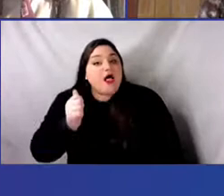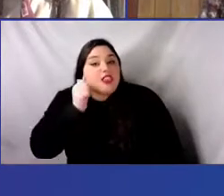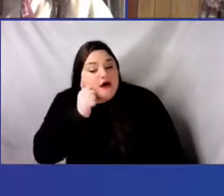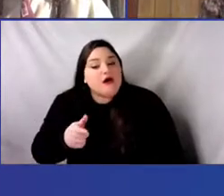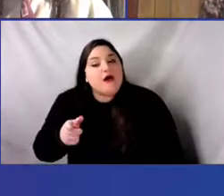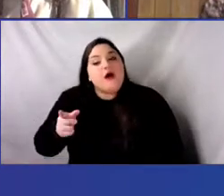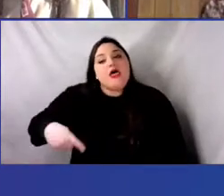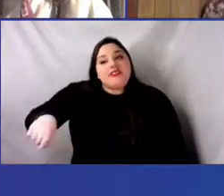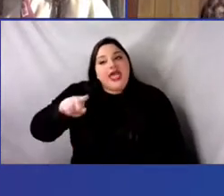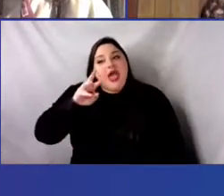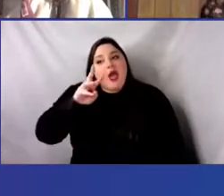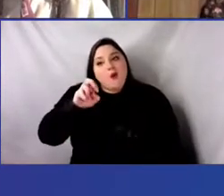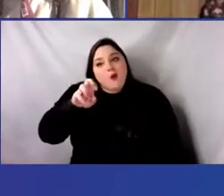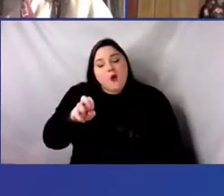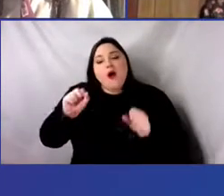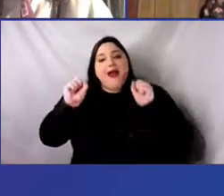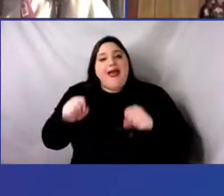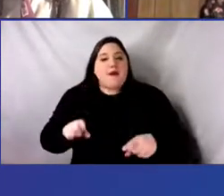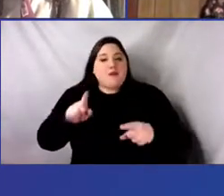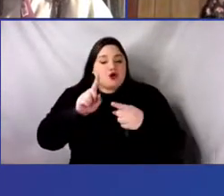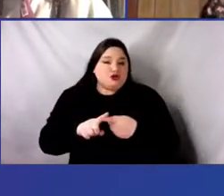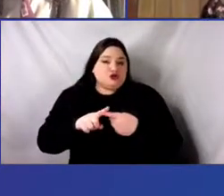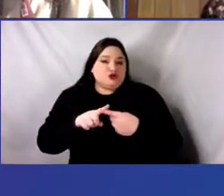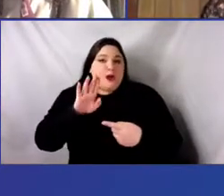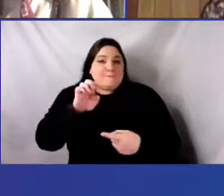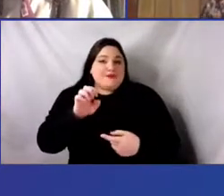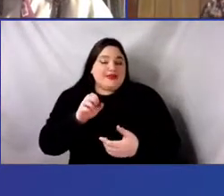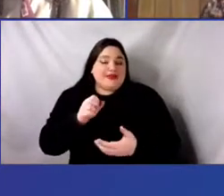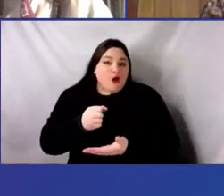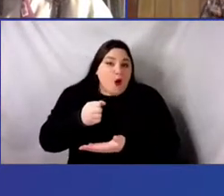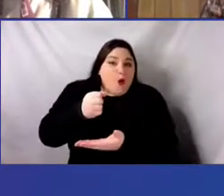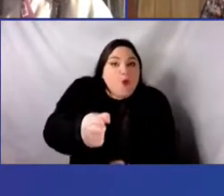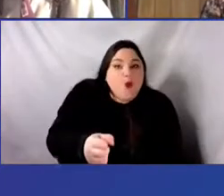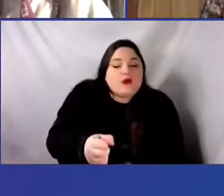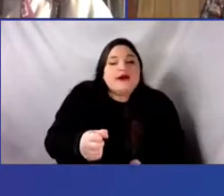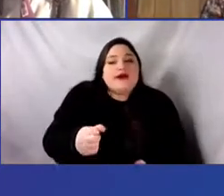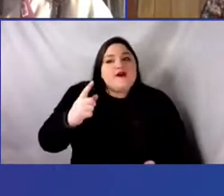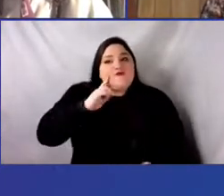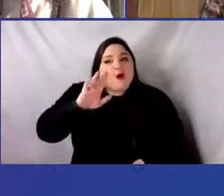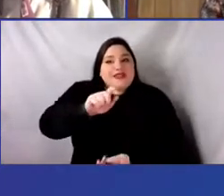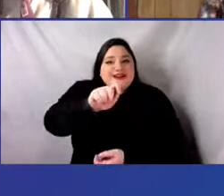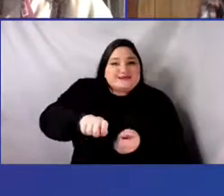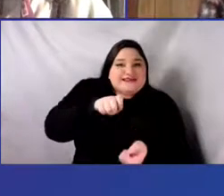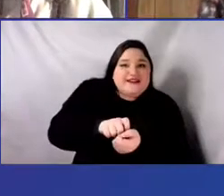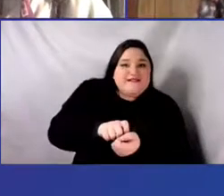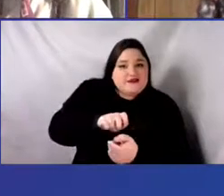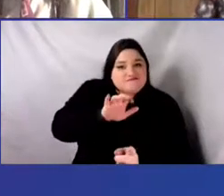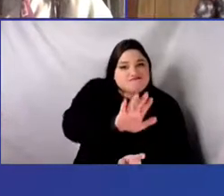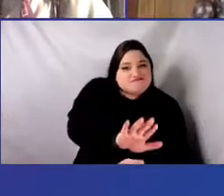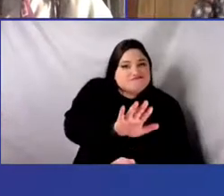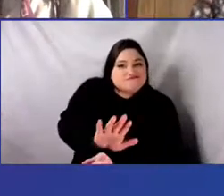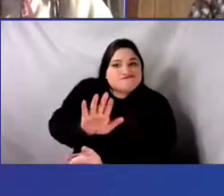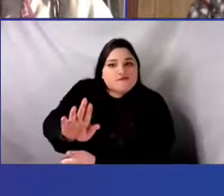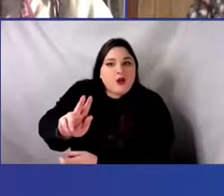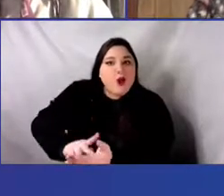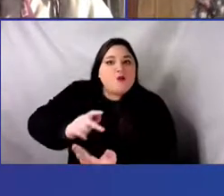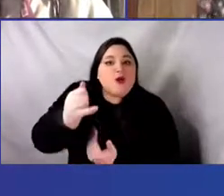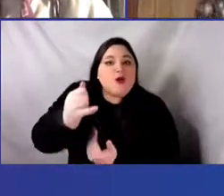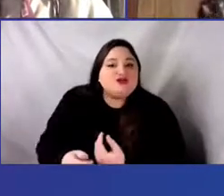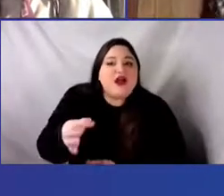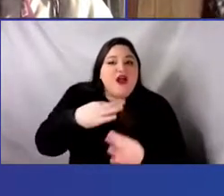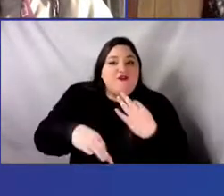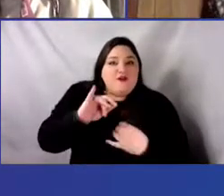flattening of cultural difference and specificity as a project. I'd love to hear you weigh in on whether and how, uh,